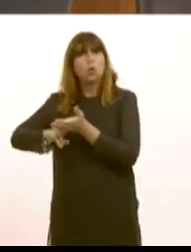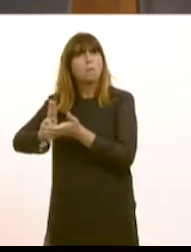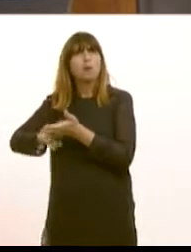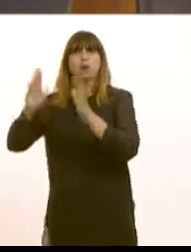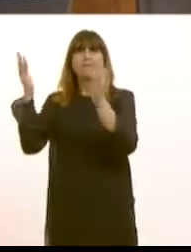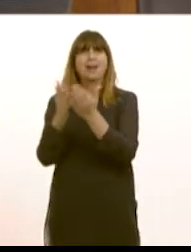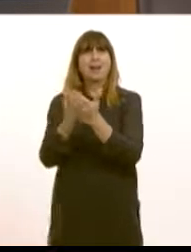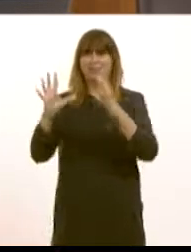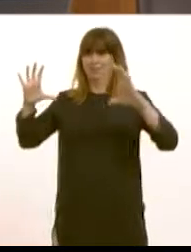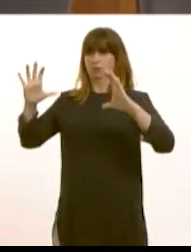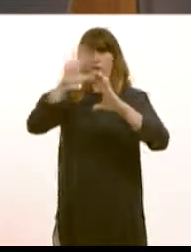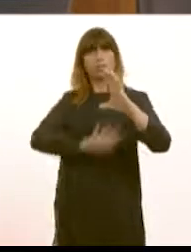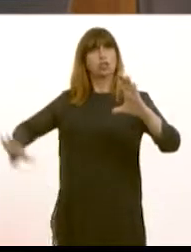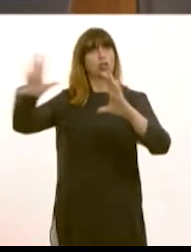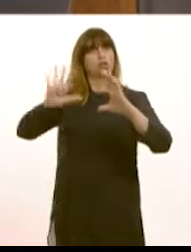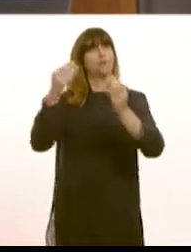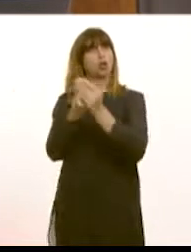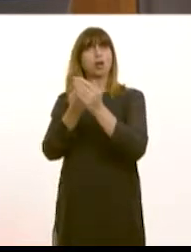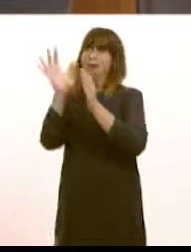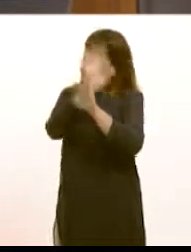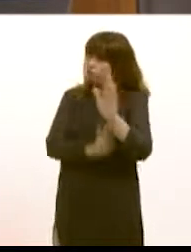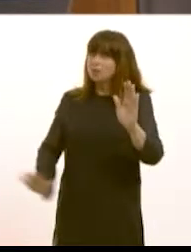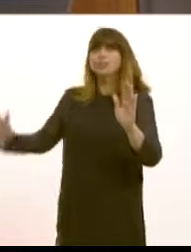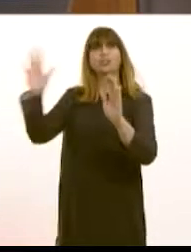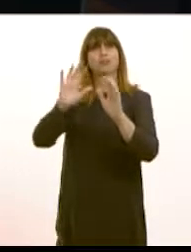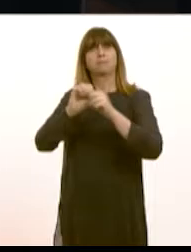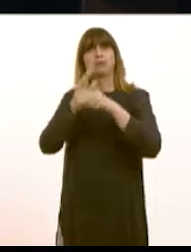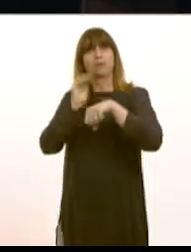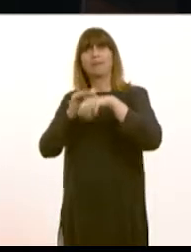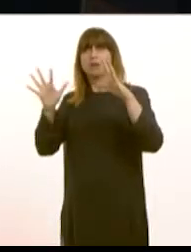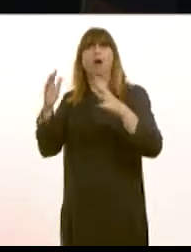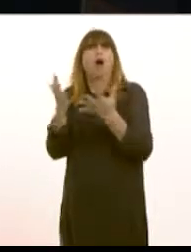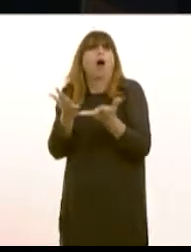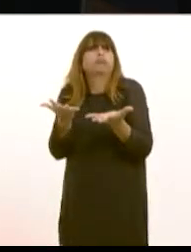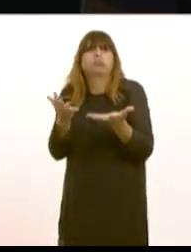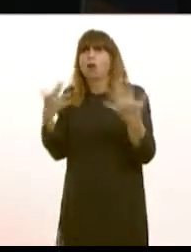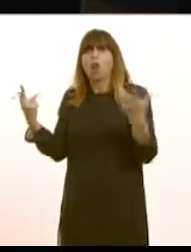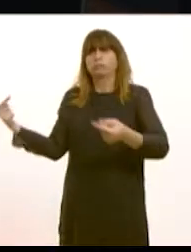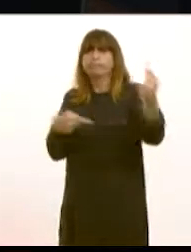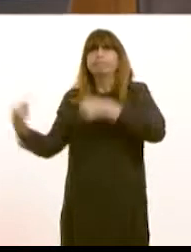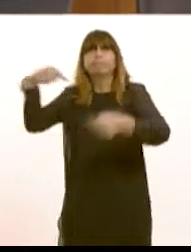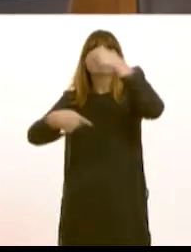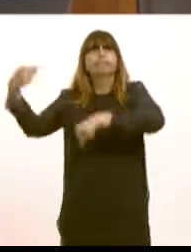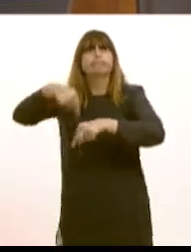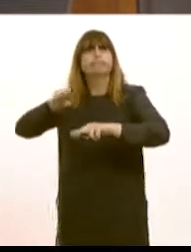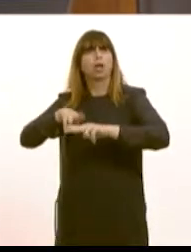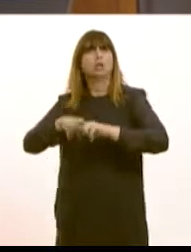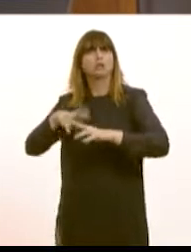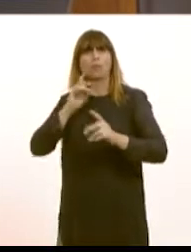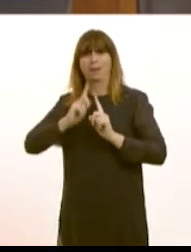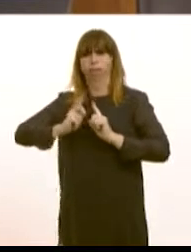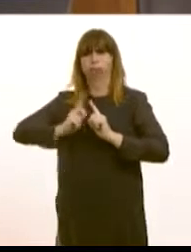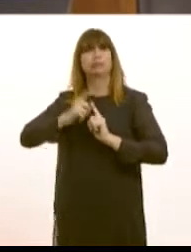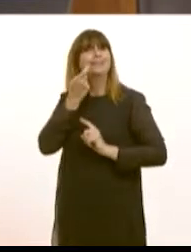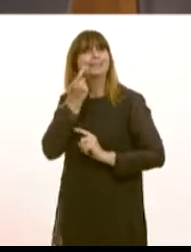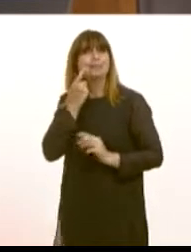the region because it is an economic region the reality is 11 million people a year come through Cardiff Central Station there are communities many of them who come down from Valley communities he is